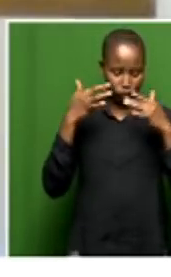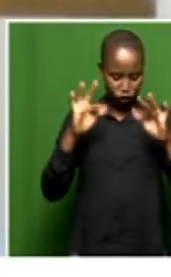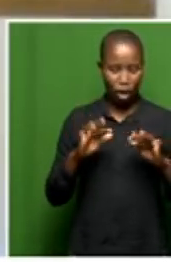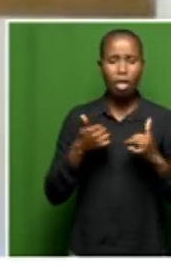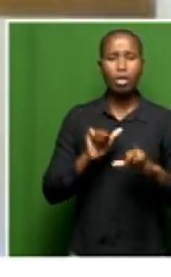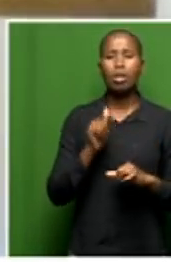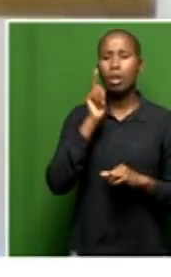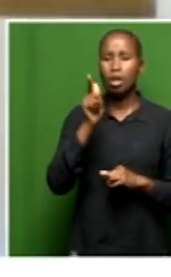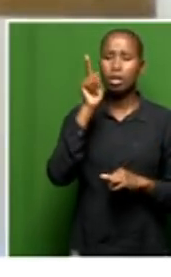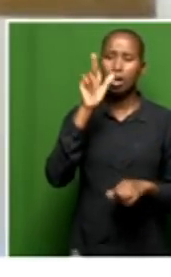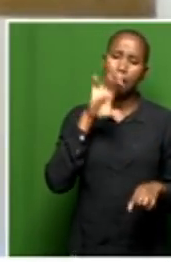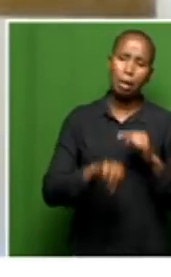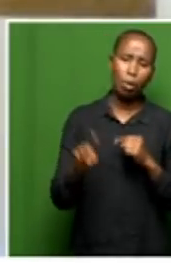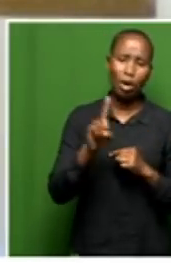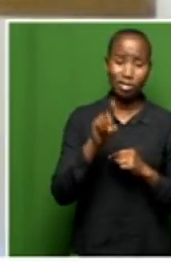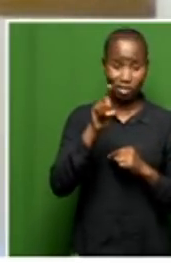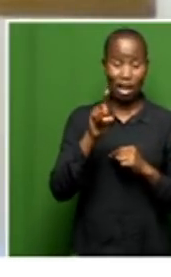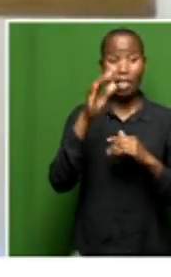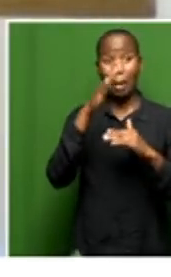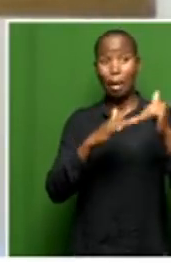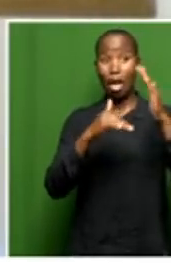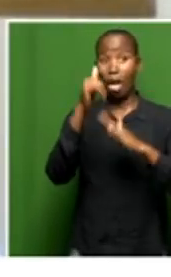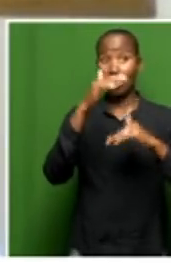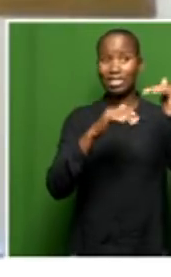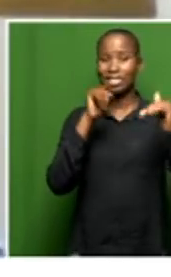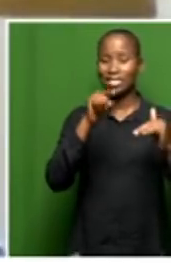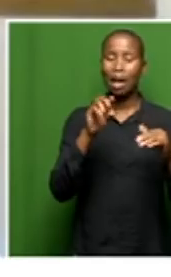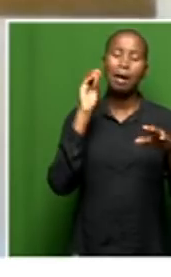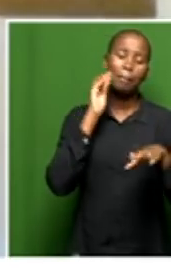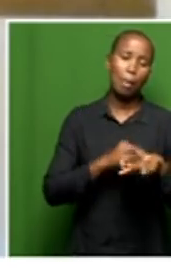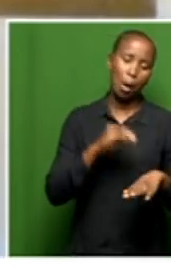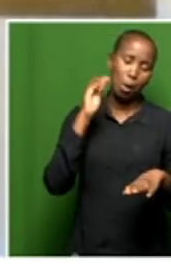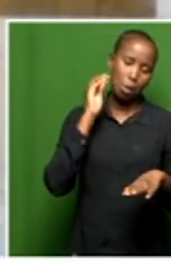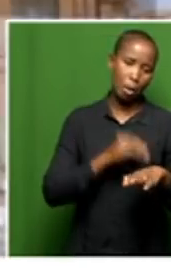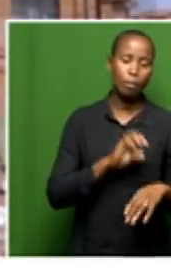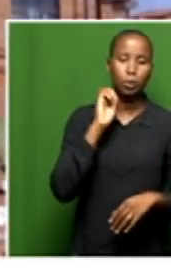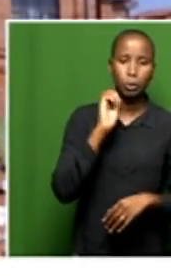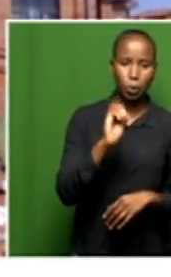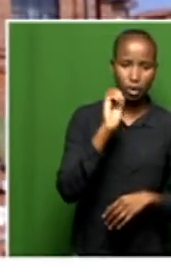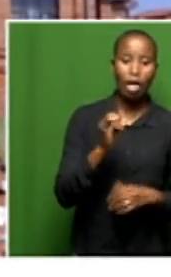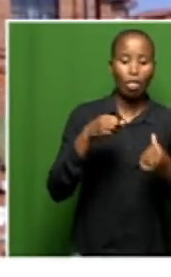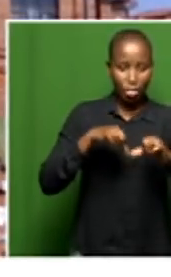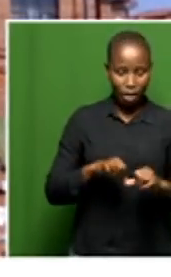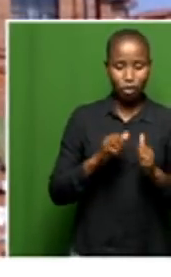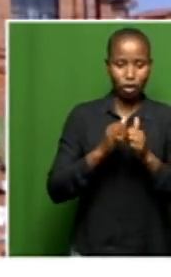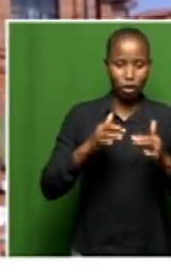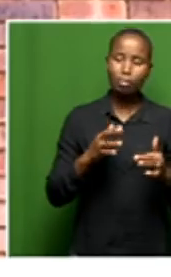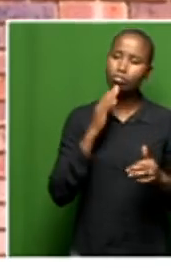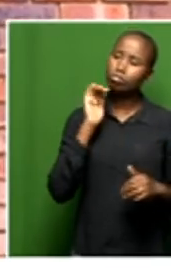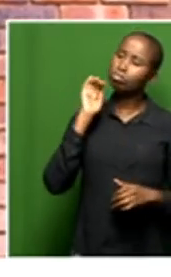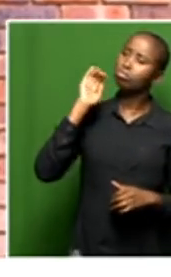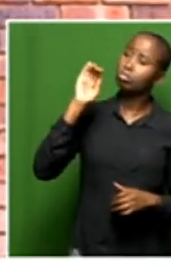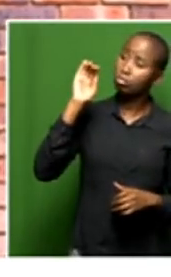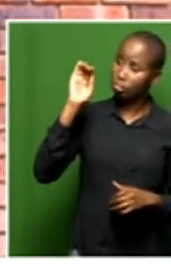building is problematic, for lack of a better word. We then started pointing out to the department,